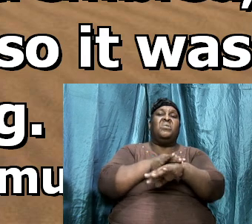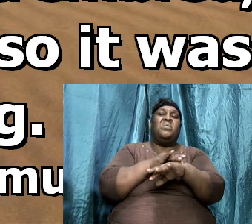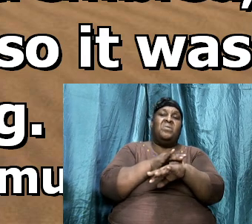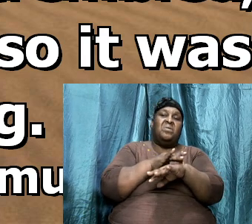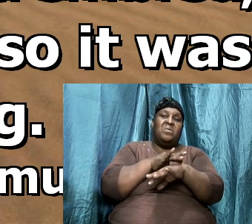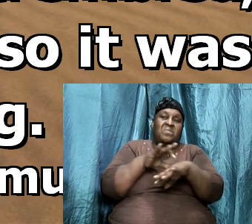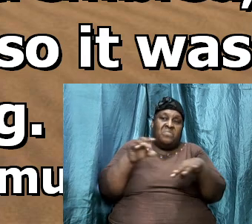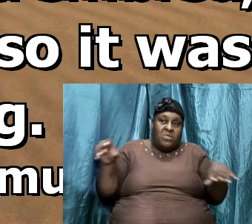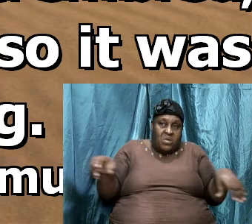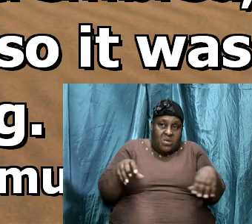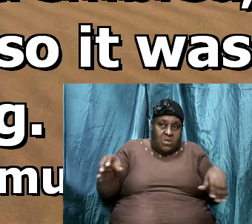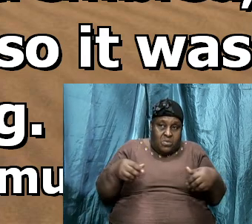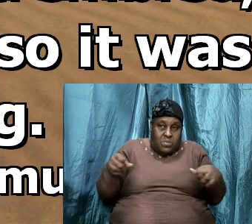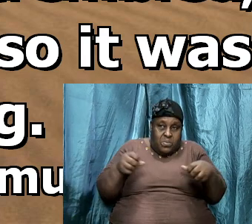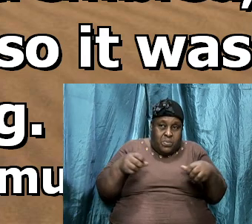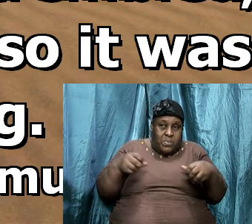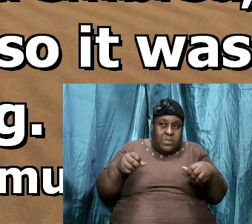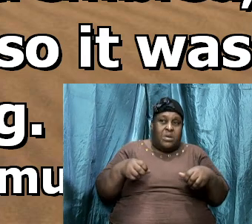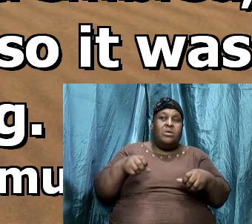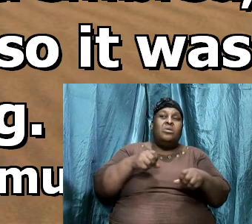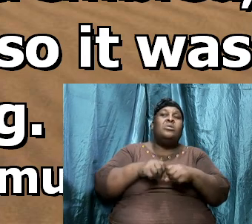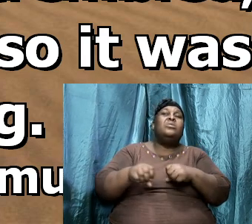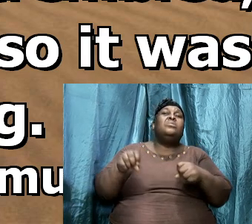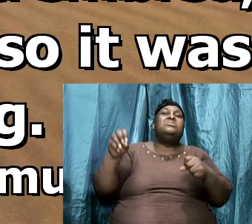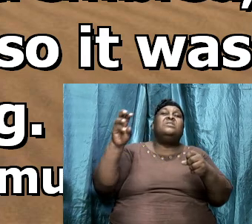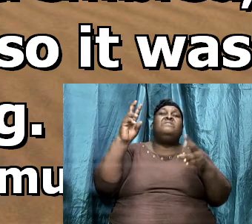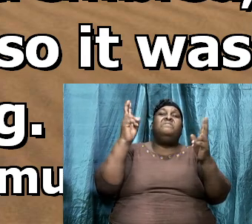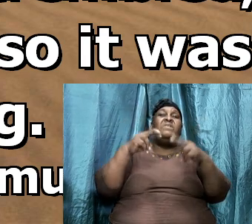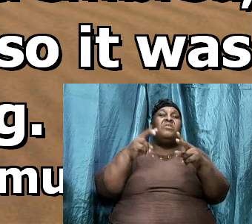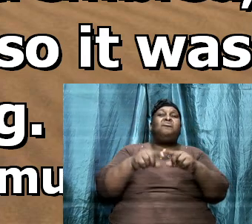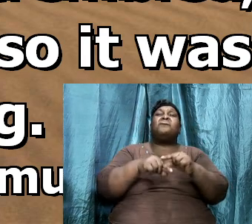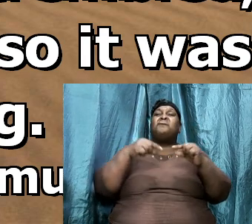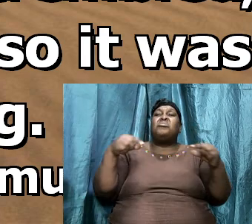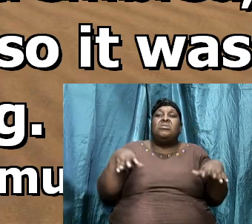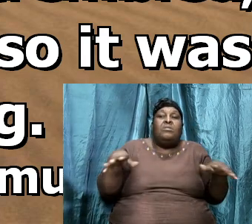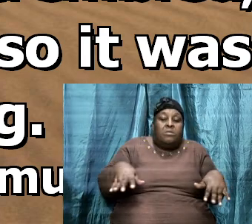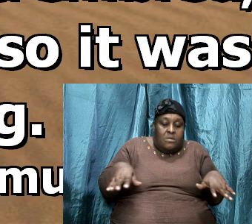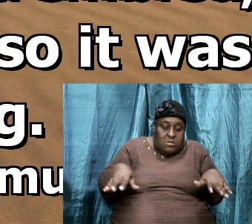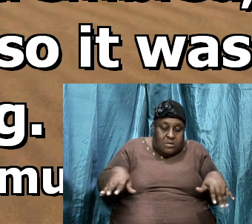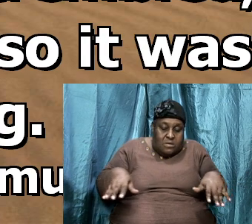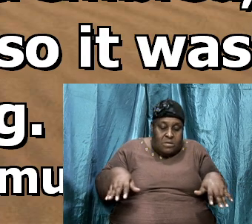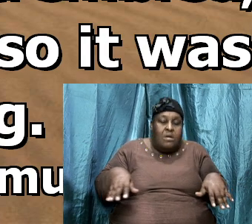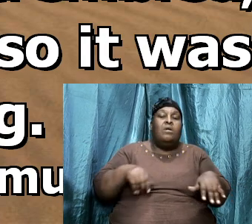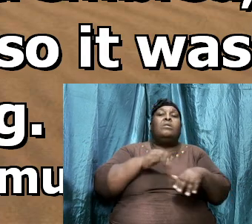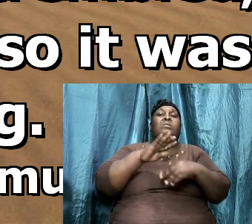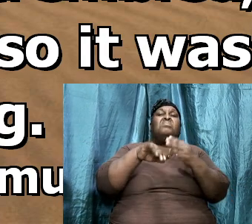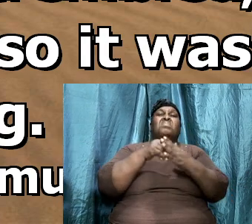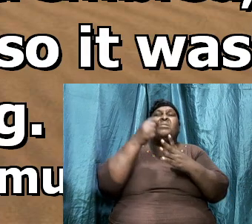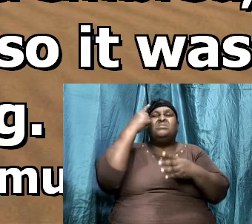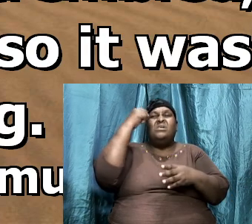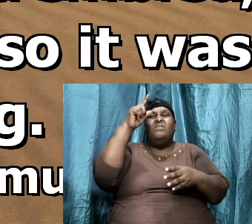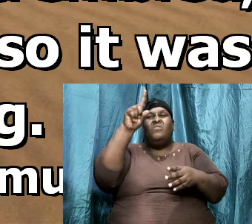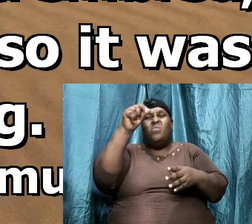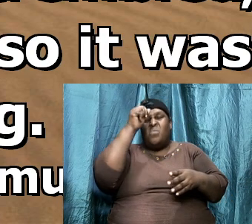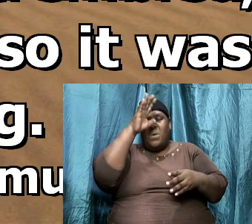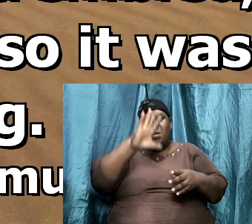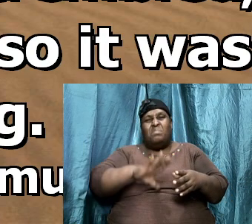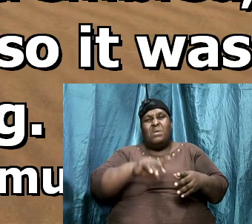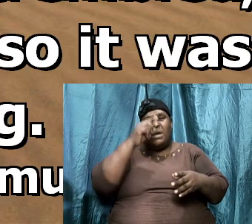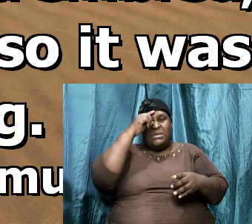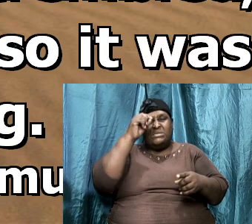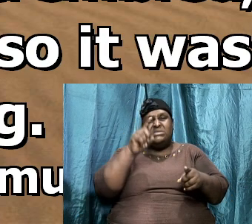was a very great trembling all because one man beside that look here